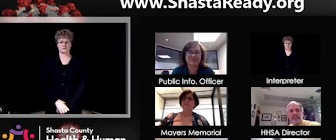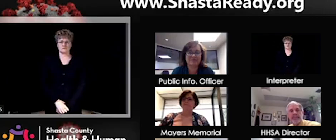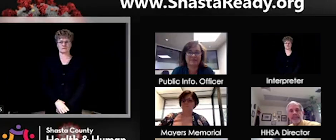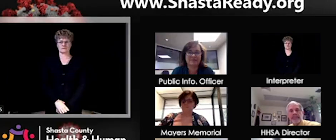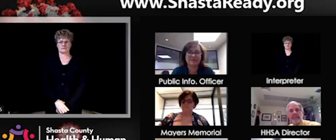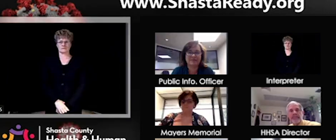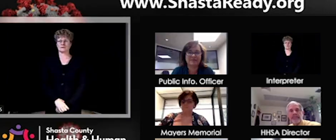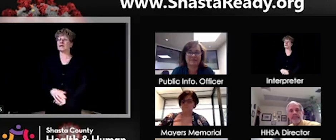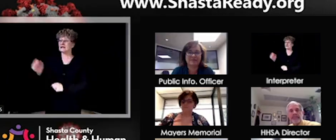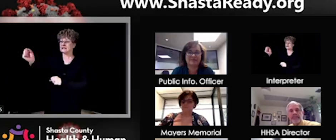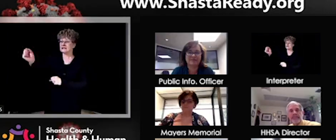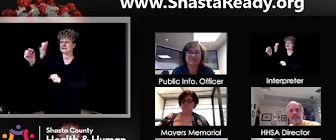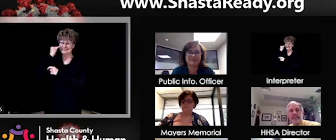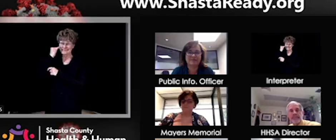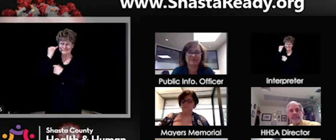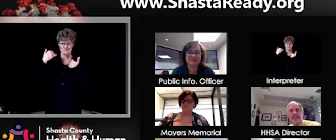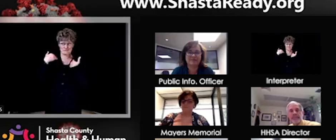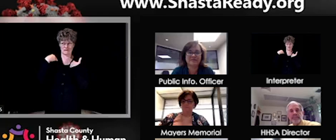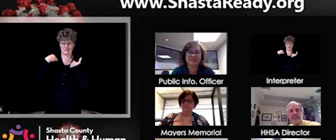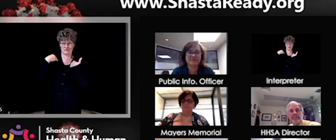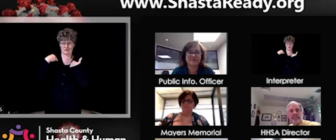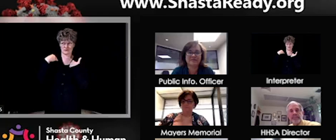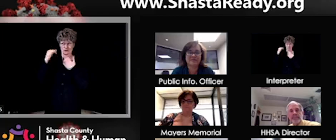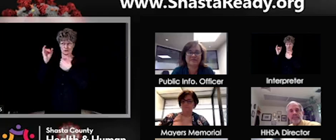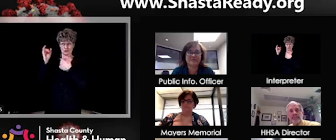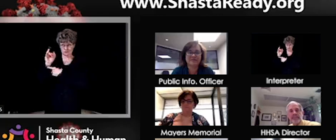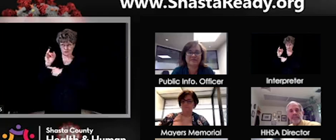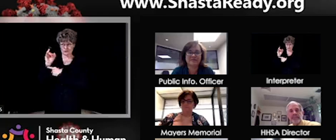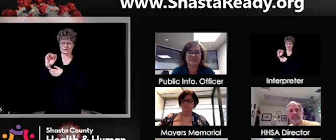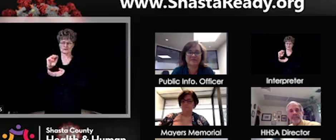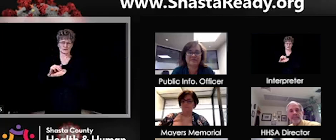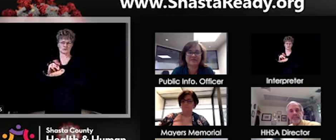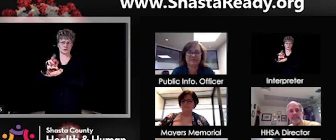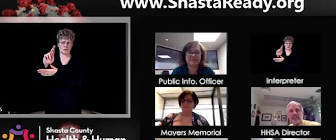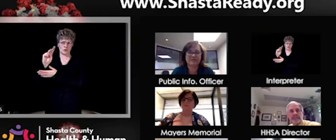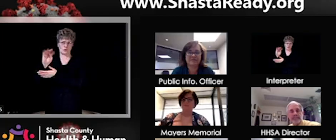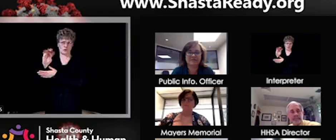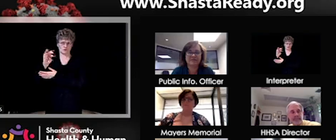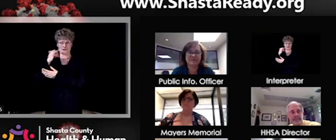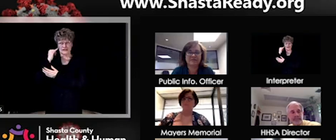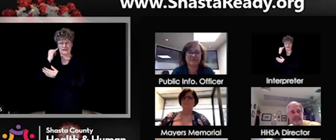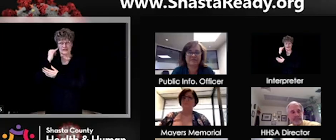they will bill insurance if you have insurance. If you don't have insurance, then there's, there's no fee.